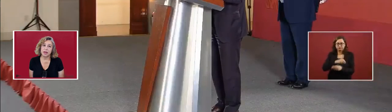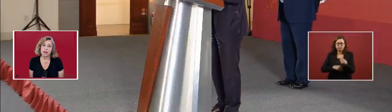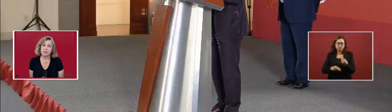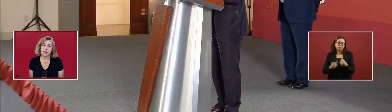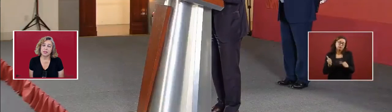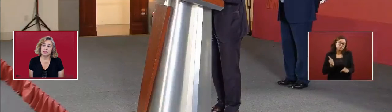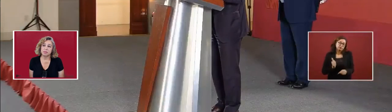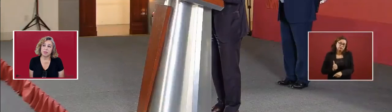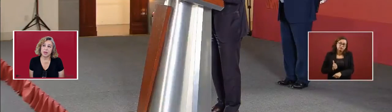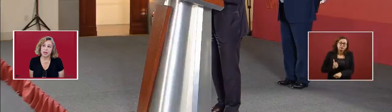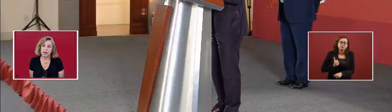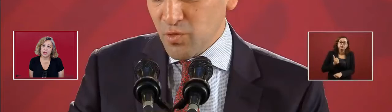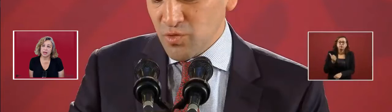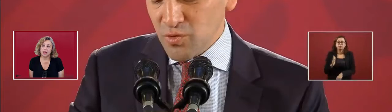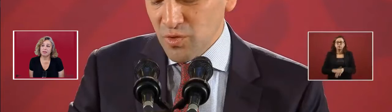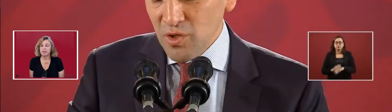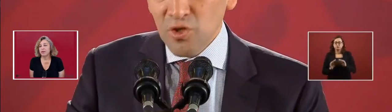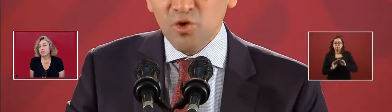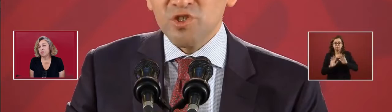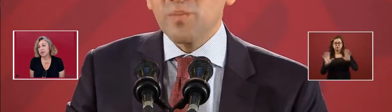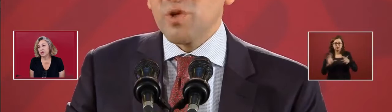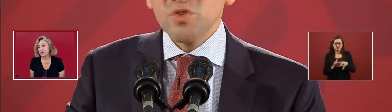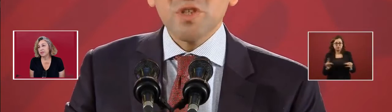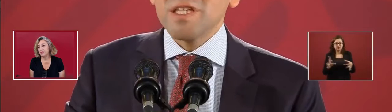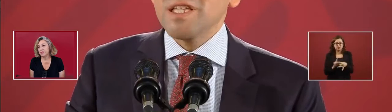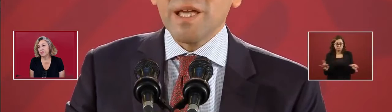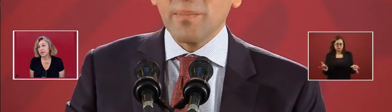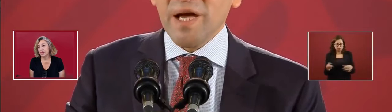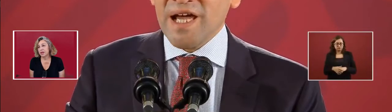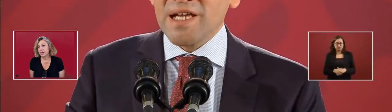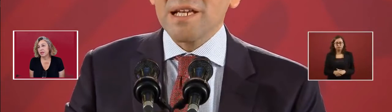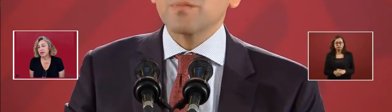And let me clarify one point.